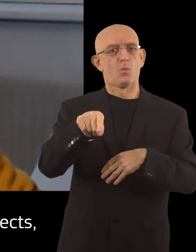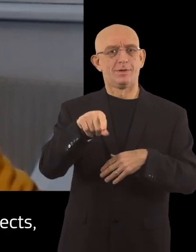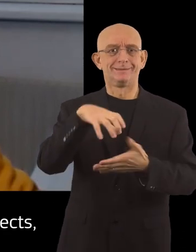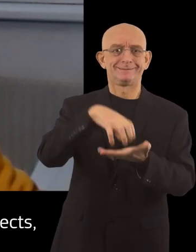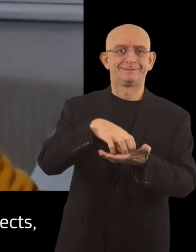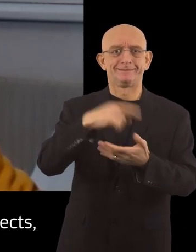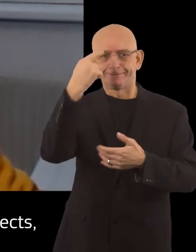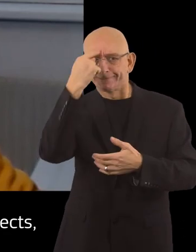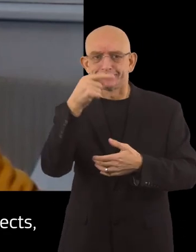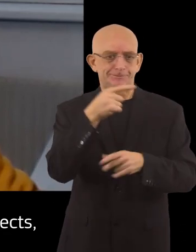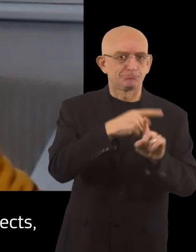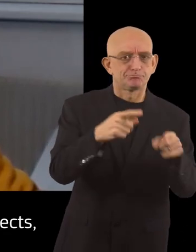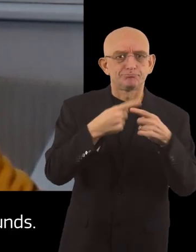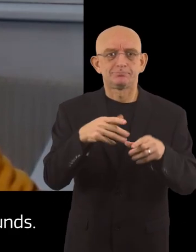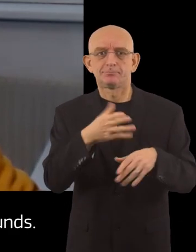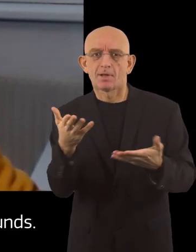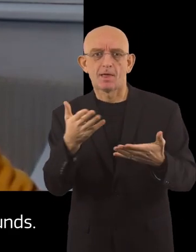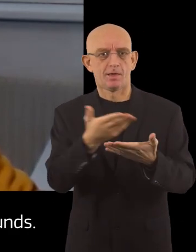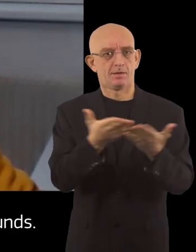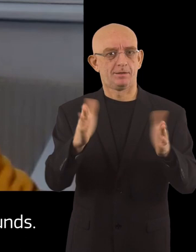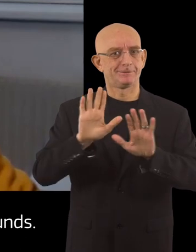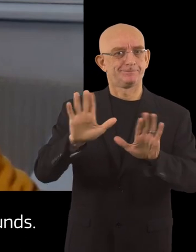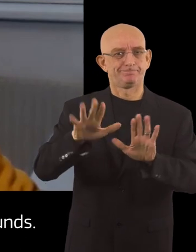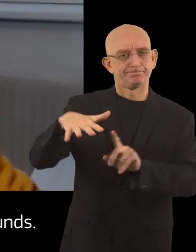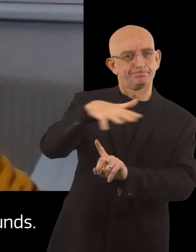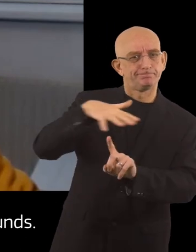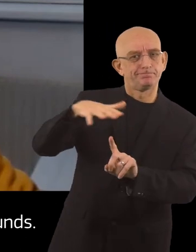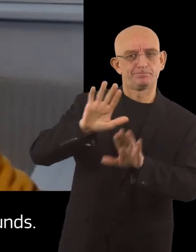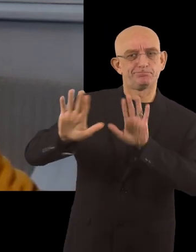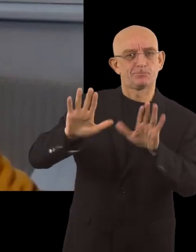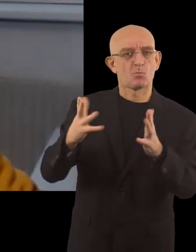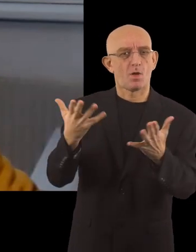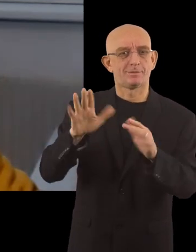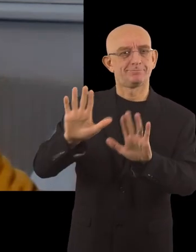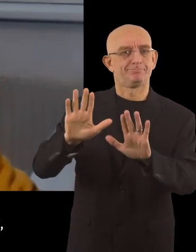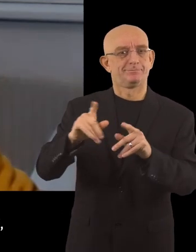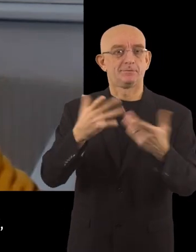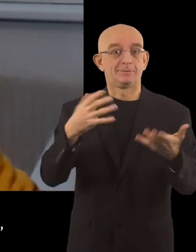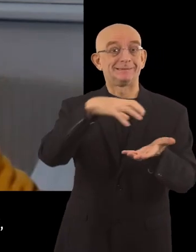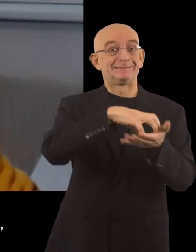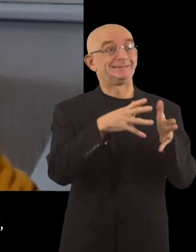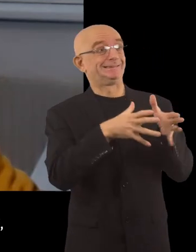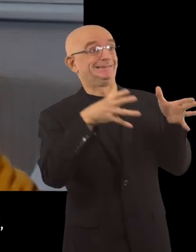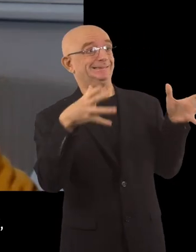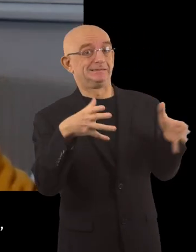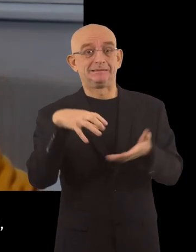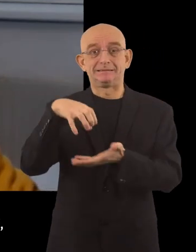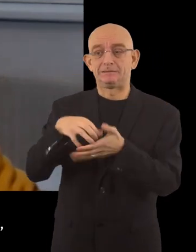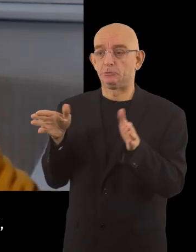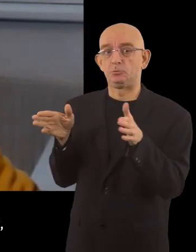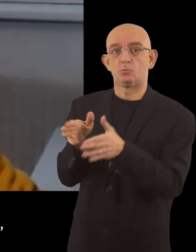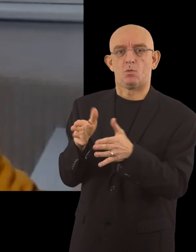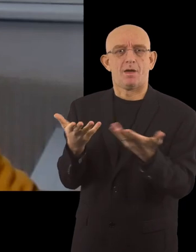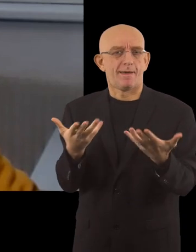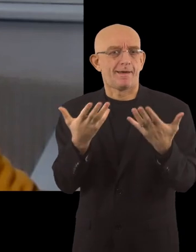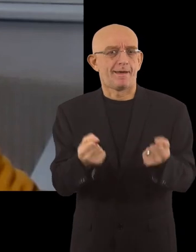address many different aspects given their particular context and backgrounds. Some cities are big, others are